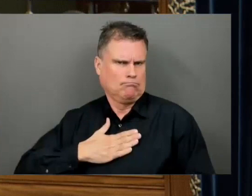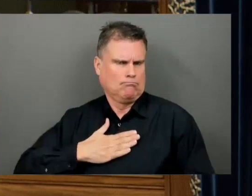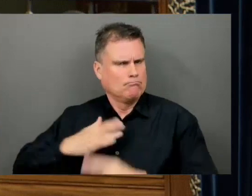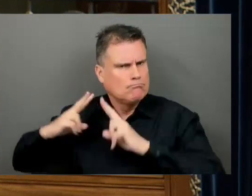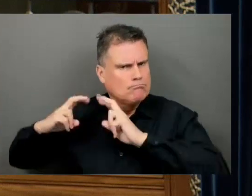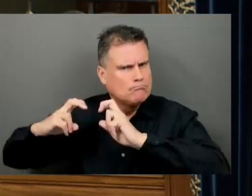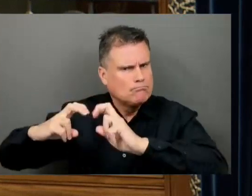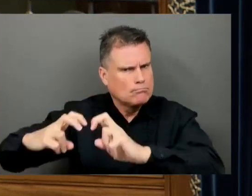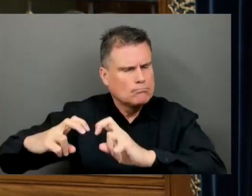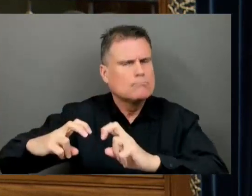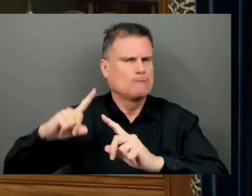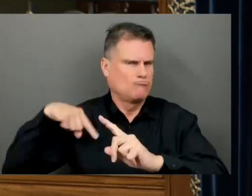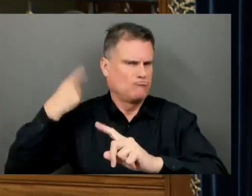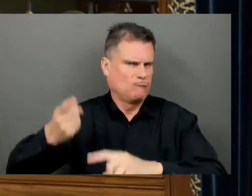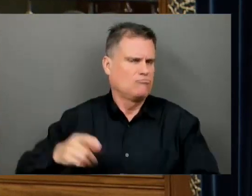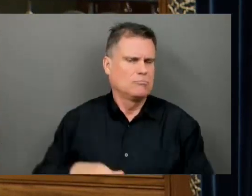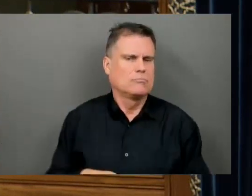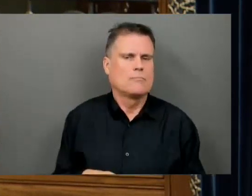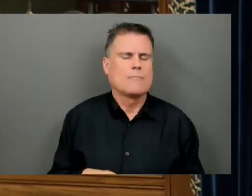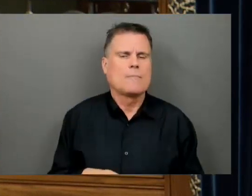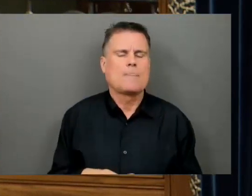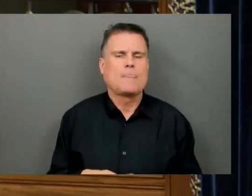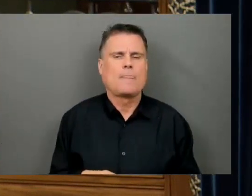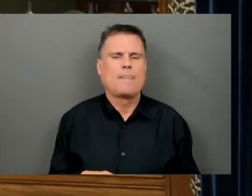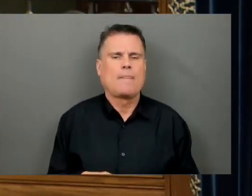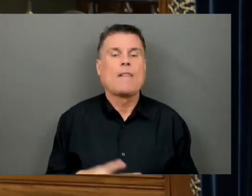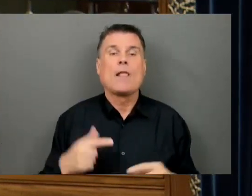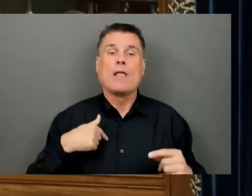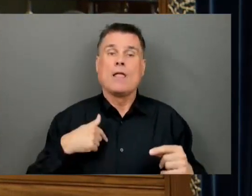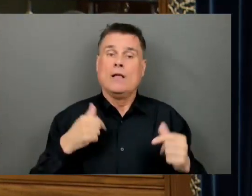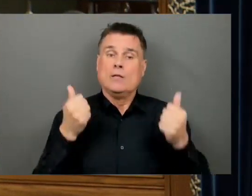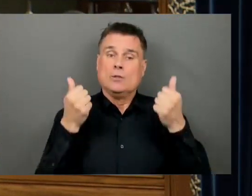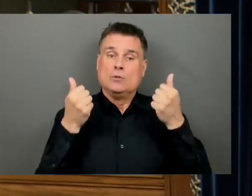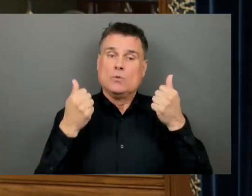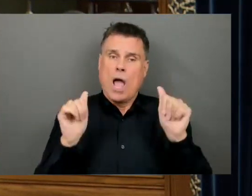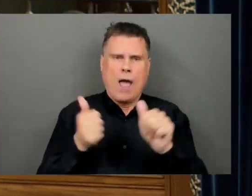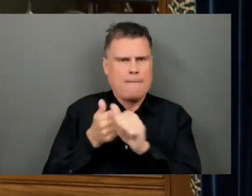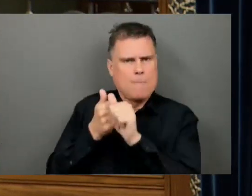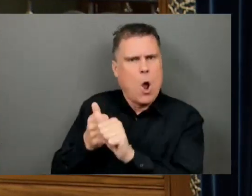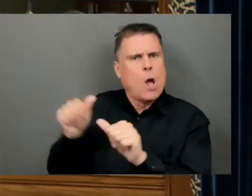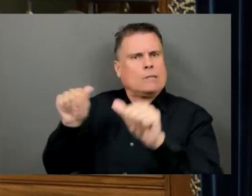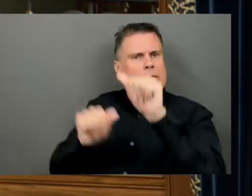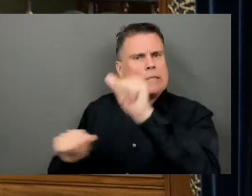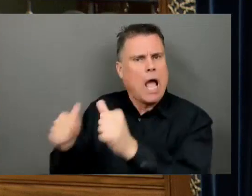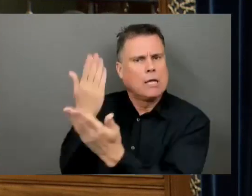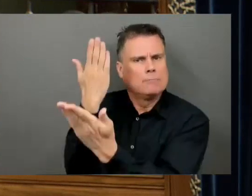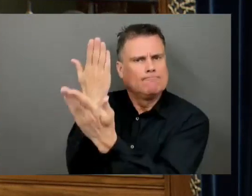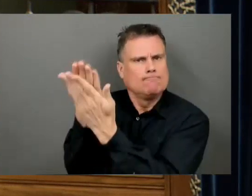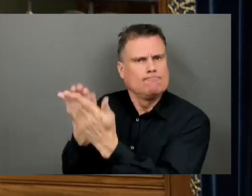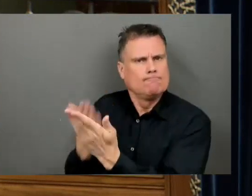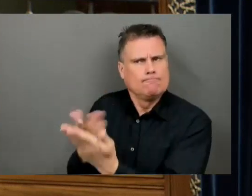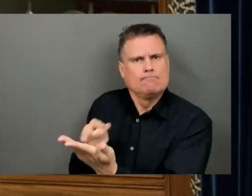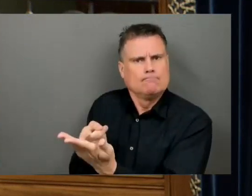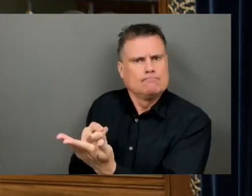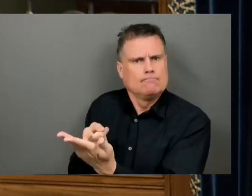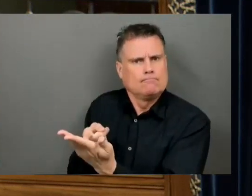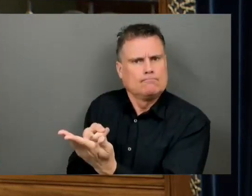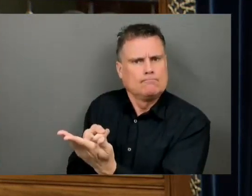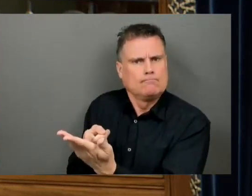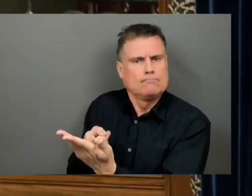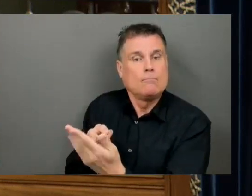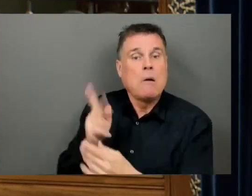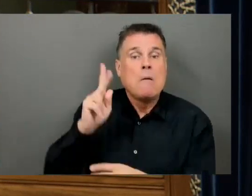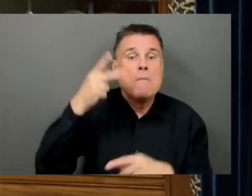apolitical information that was important for society. I realized quickly that information wasn't society's rate-limiting